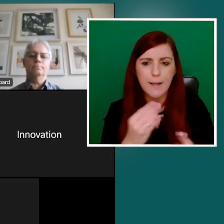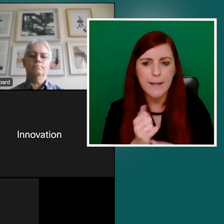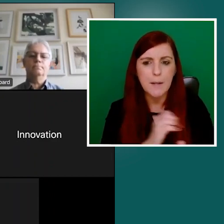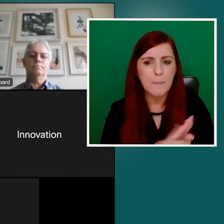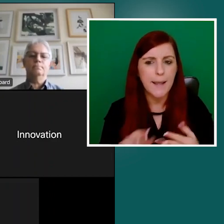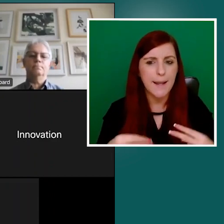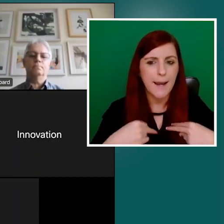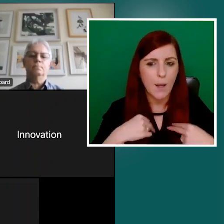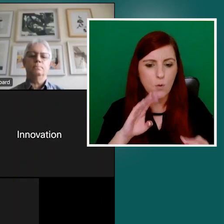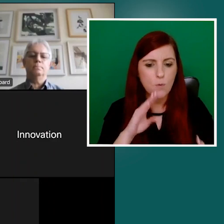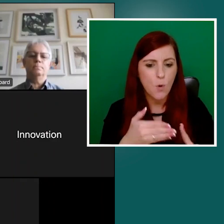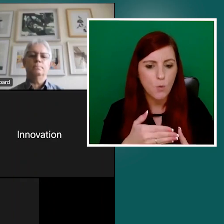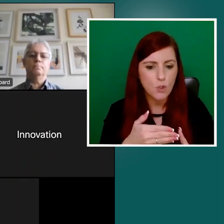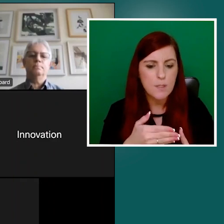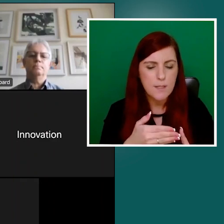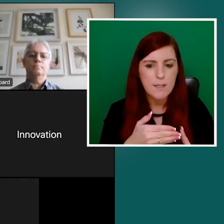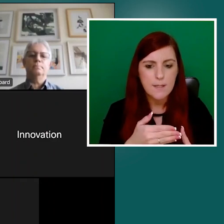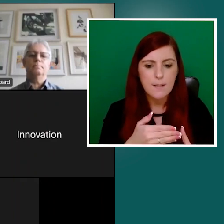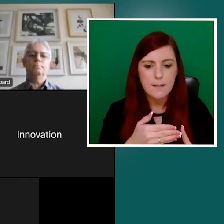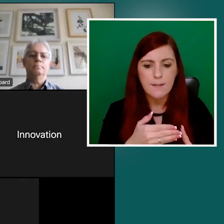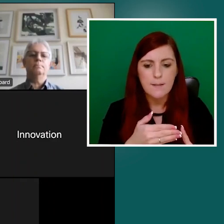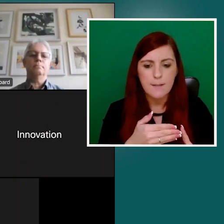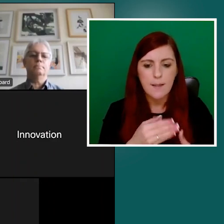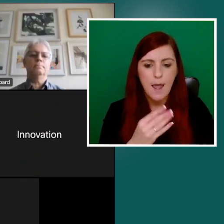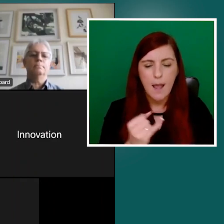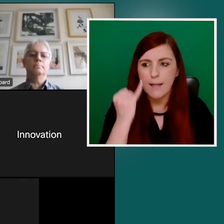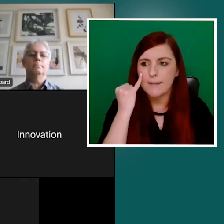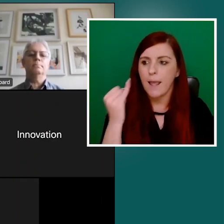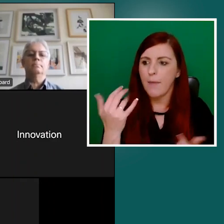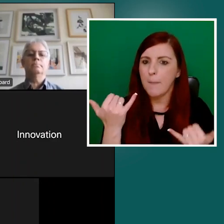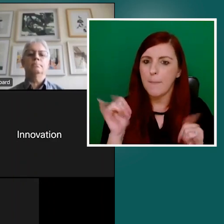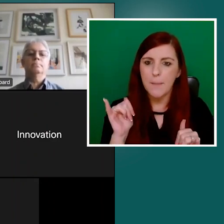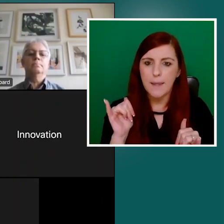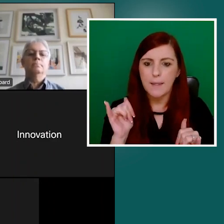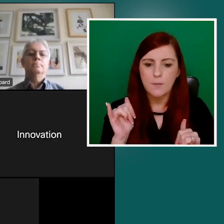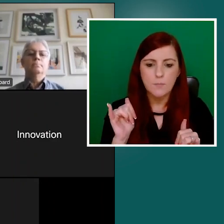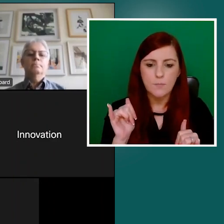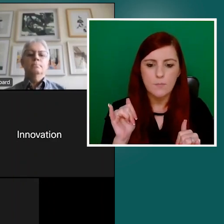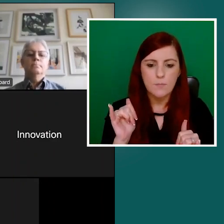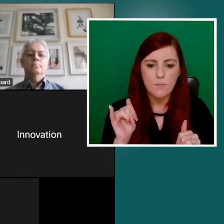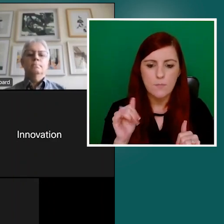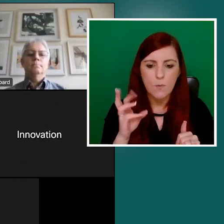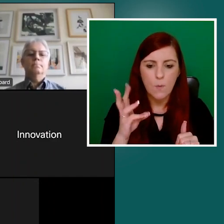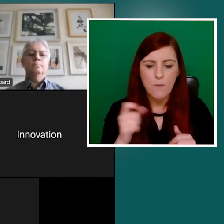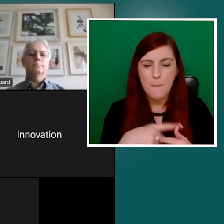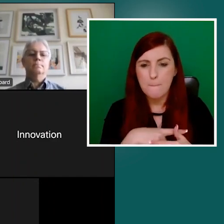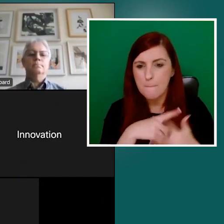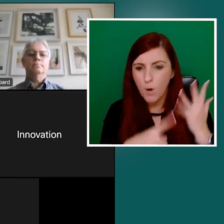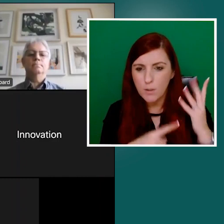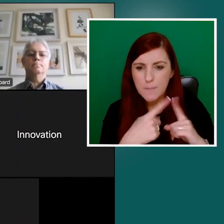might have, you know, multiple disciplines within an organization. Um,